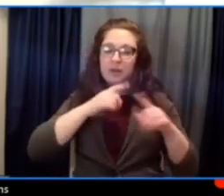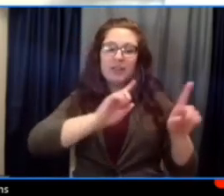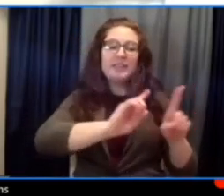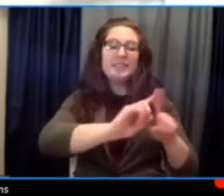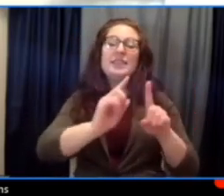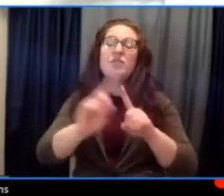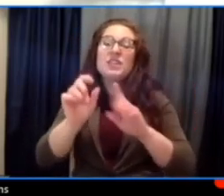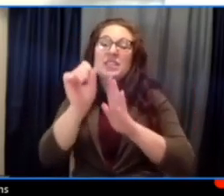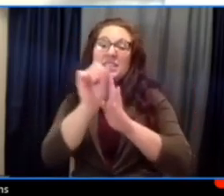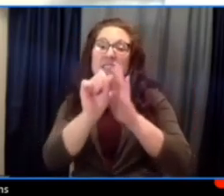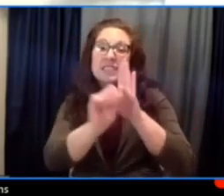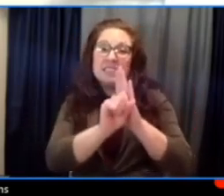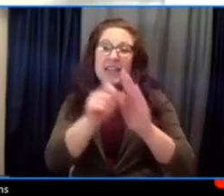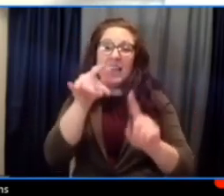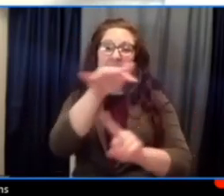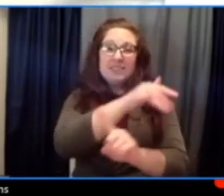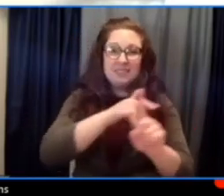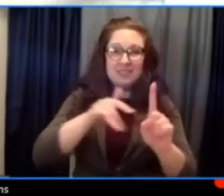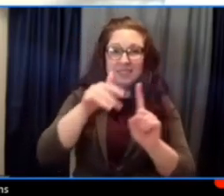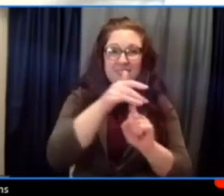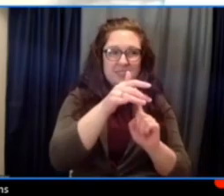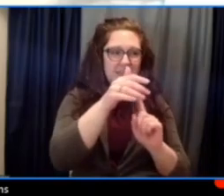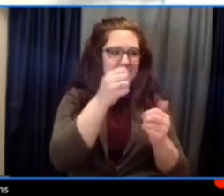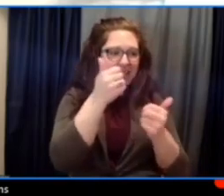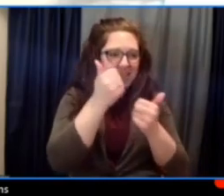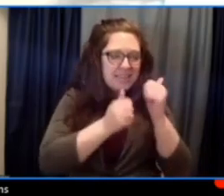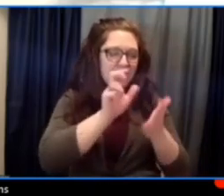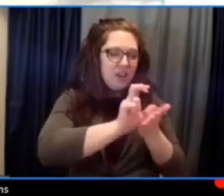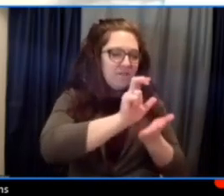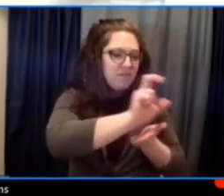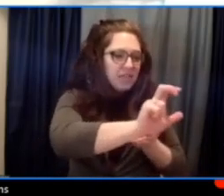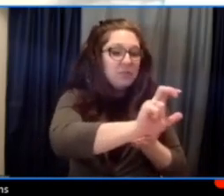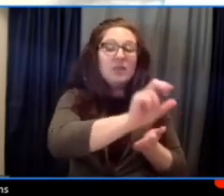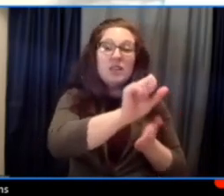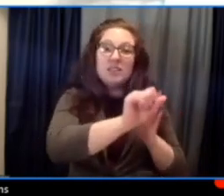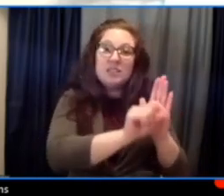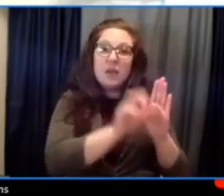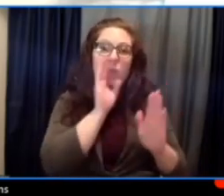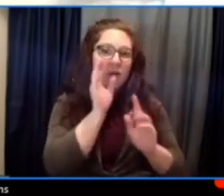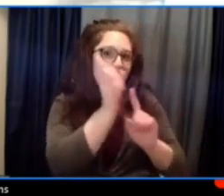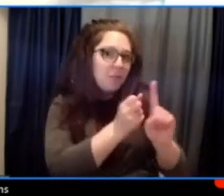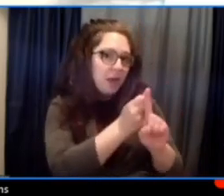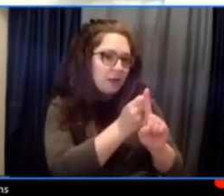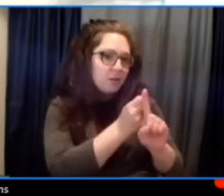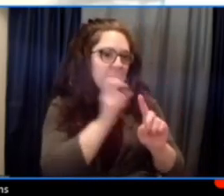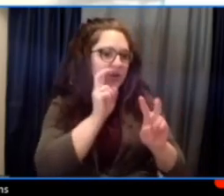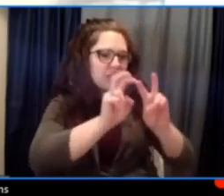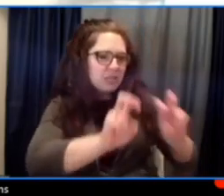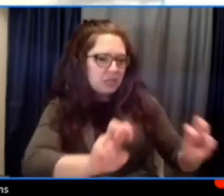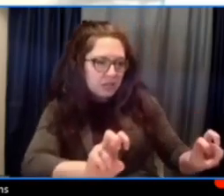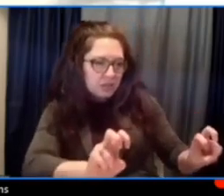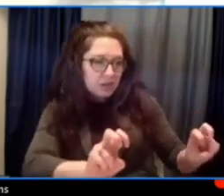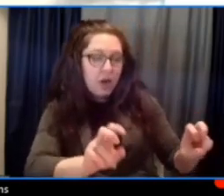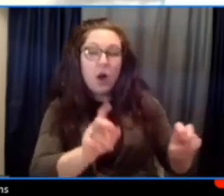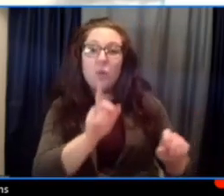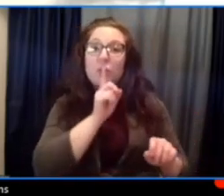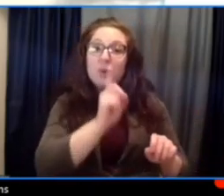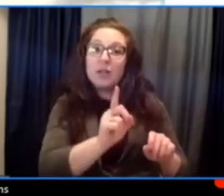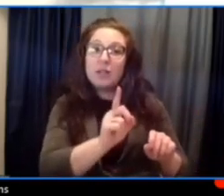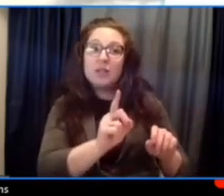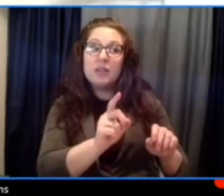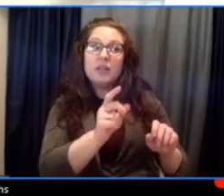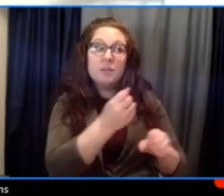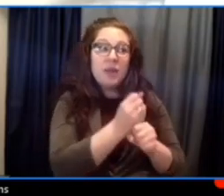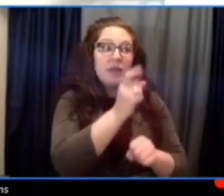Each investment in a state has an impact, and we have to examine those. Are we building capacity? Or are we simply creating a mess in an